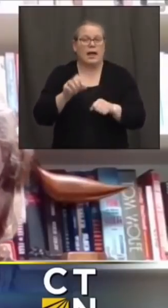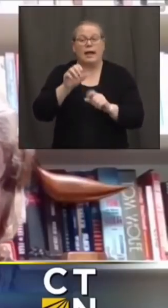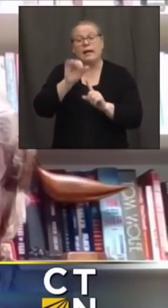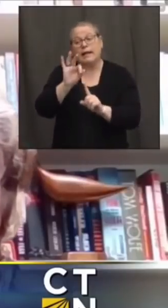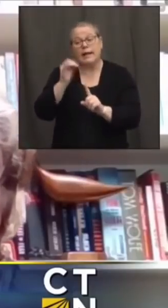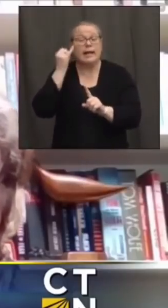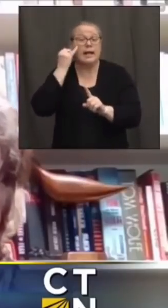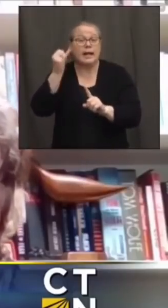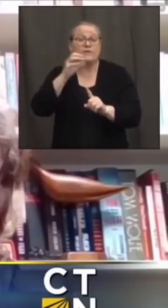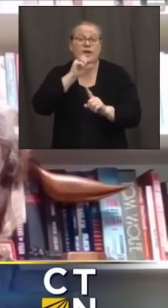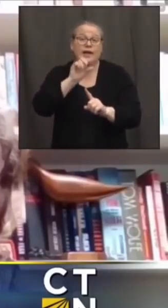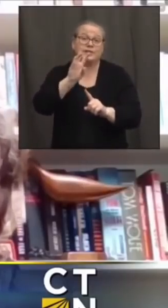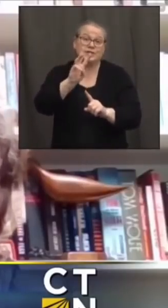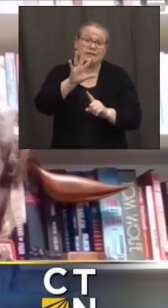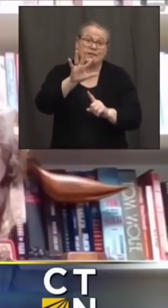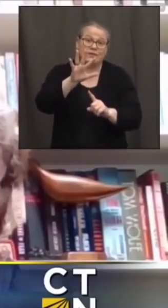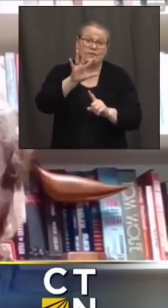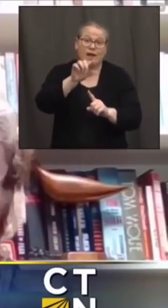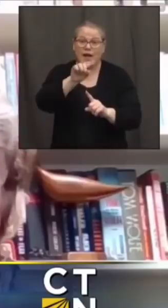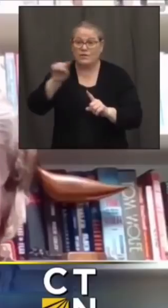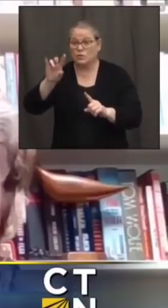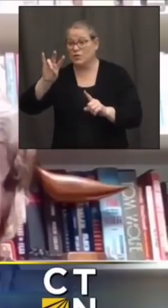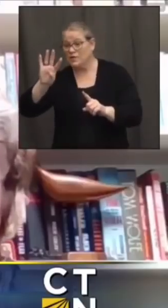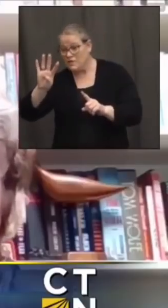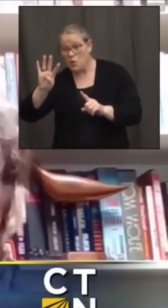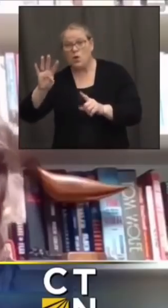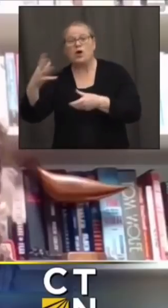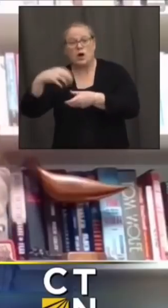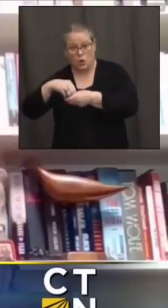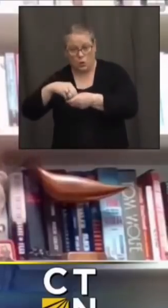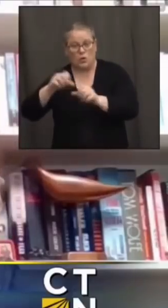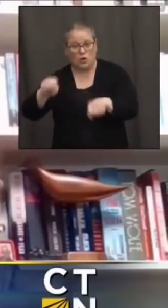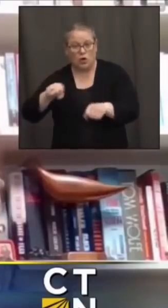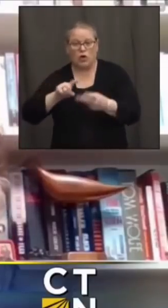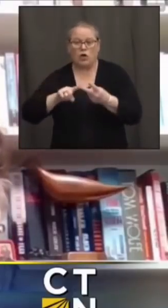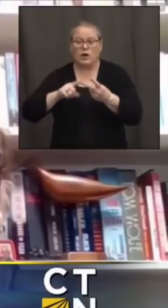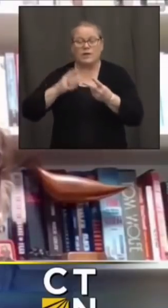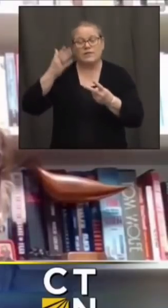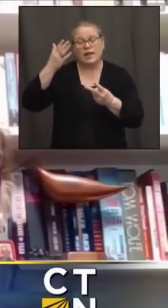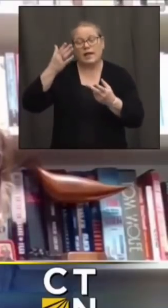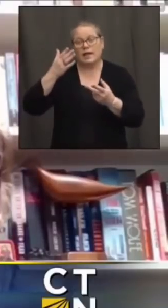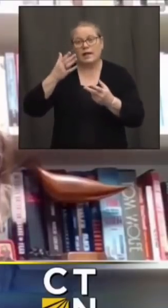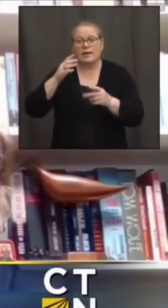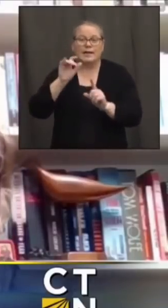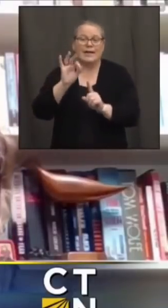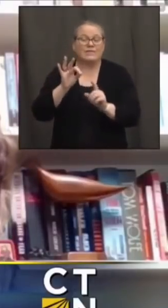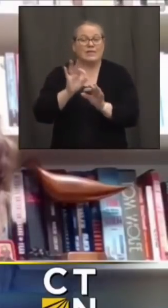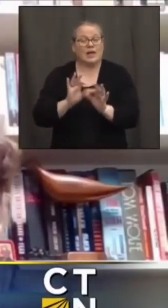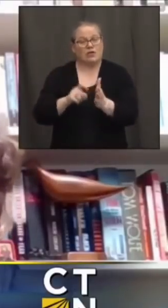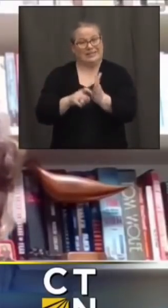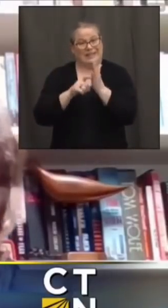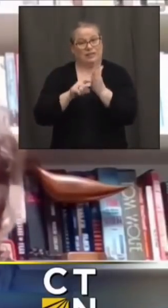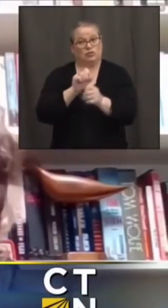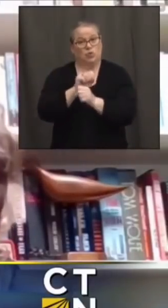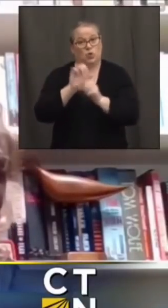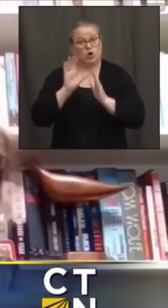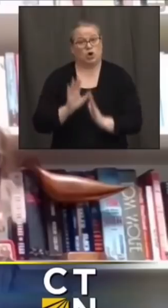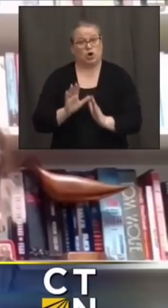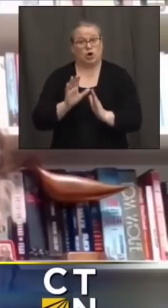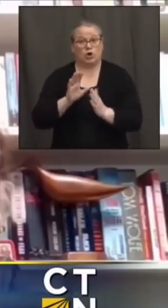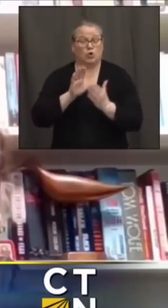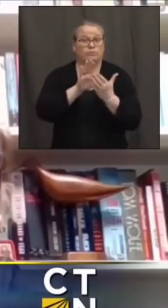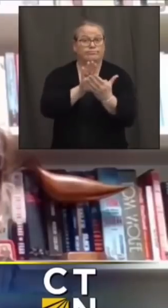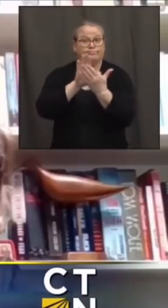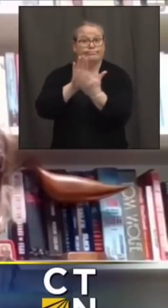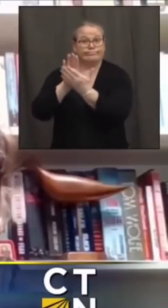and 74 or if they're a frontline essential worker they will eventually be phased into 1b but other than that as a standalone